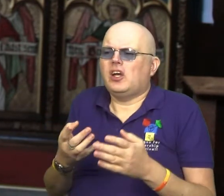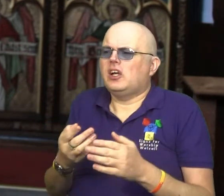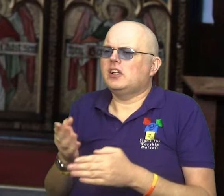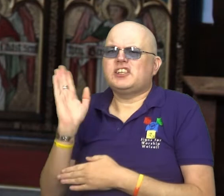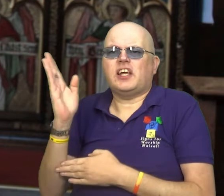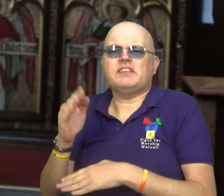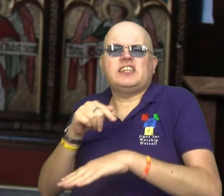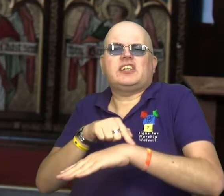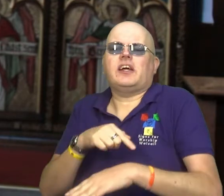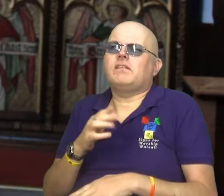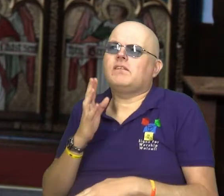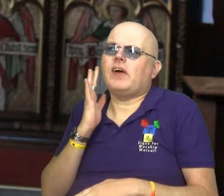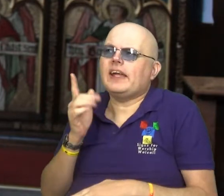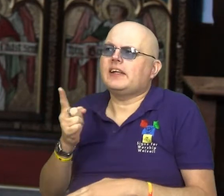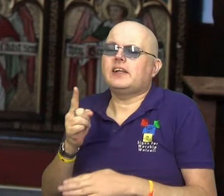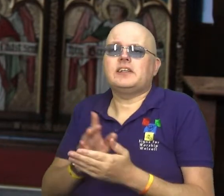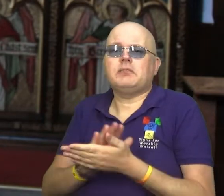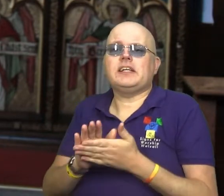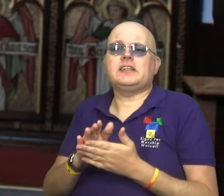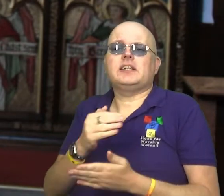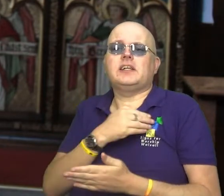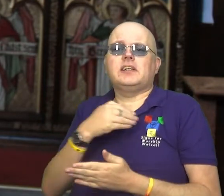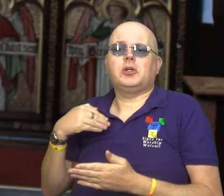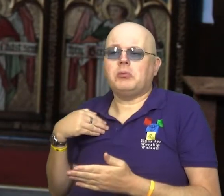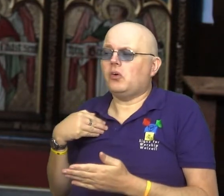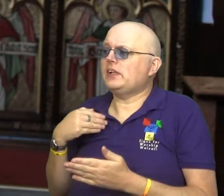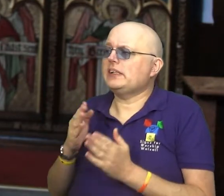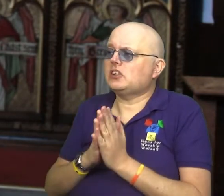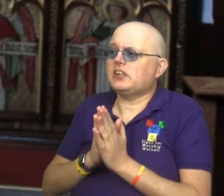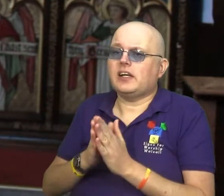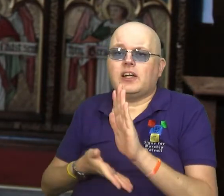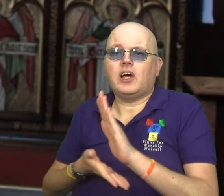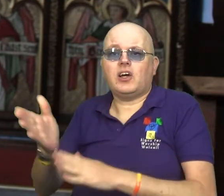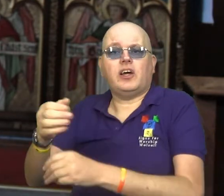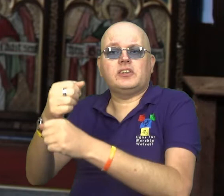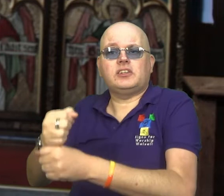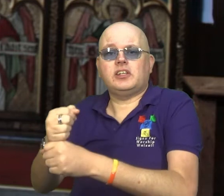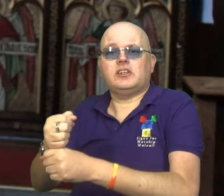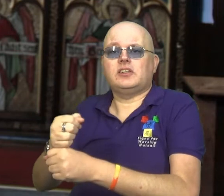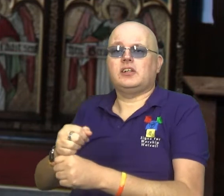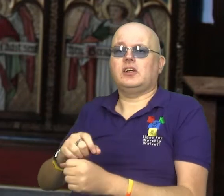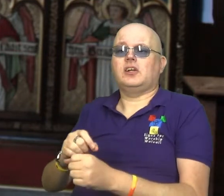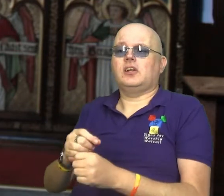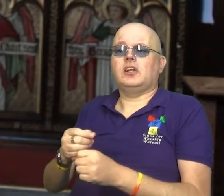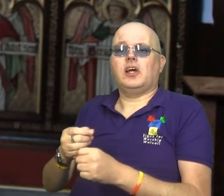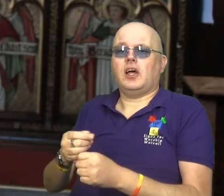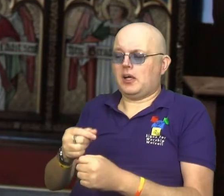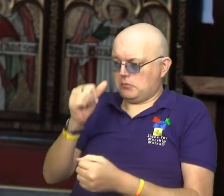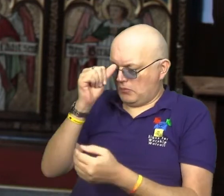time the services are, so that come Sunday morning, I can fulfil my communion